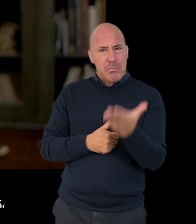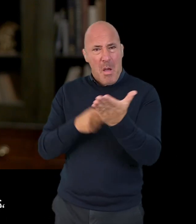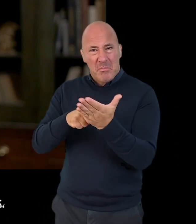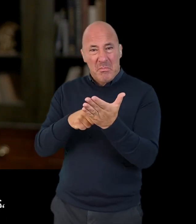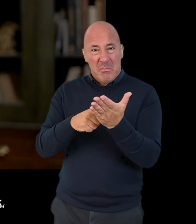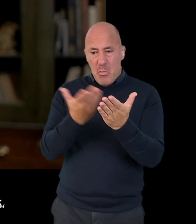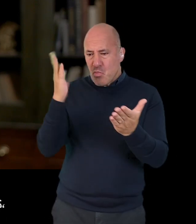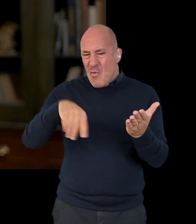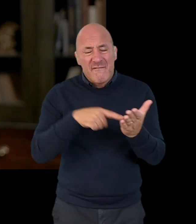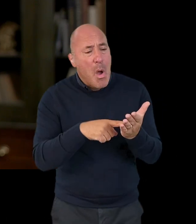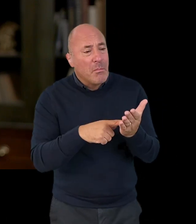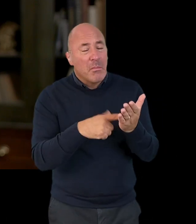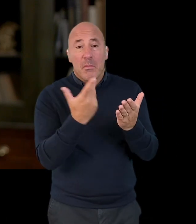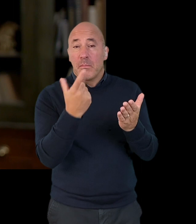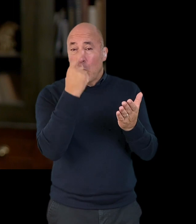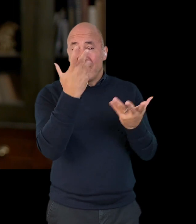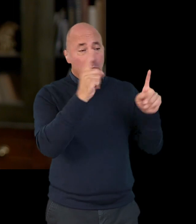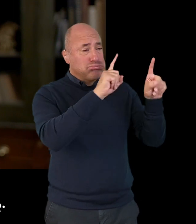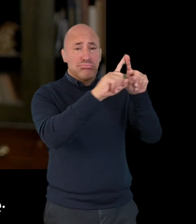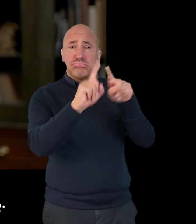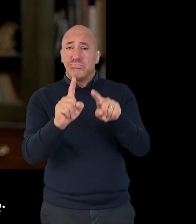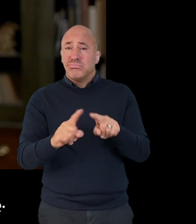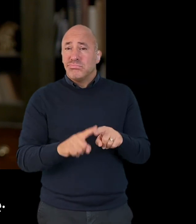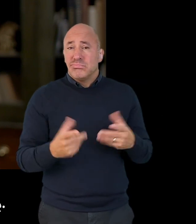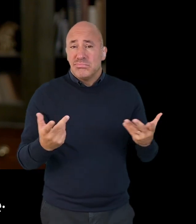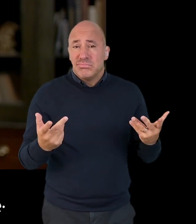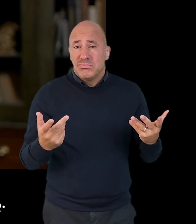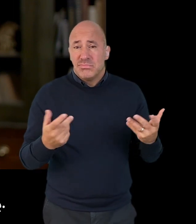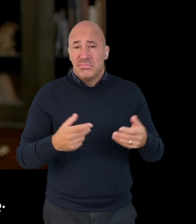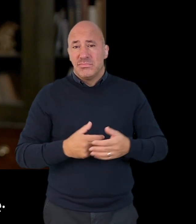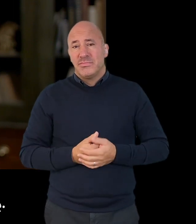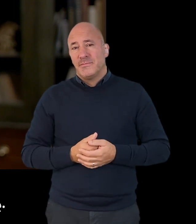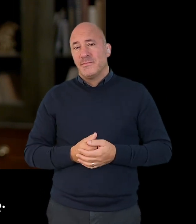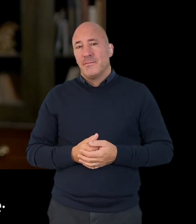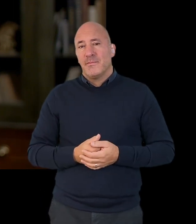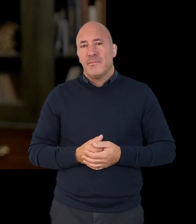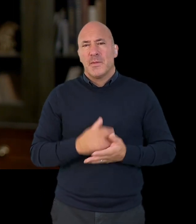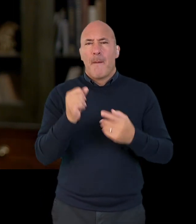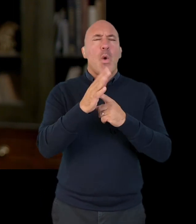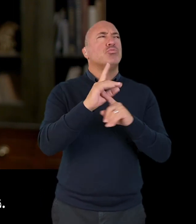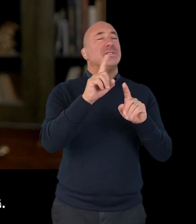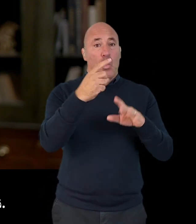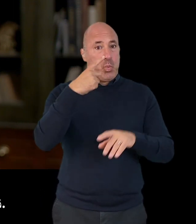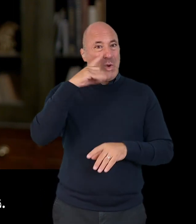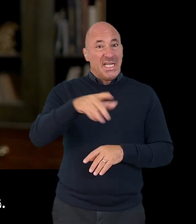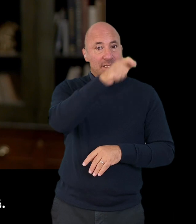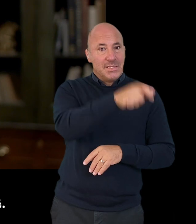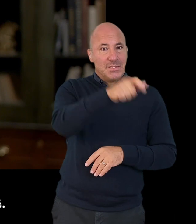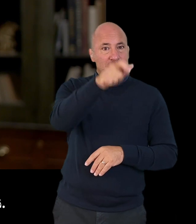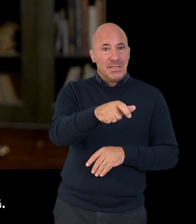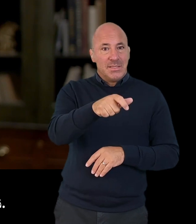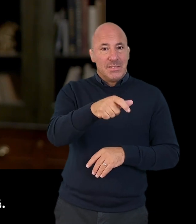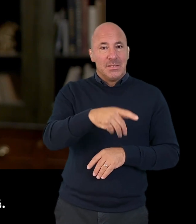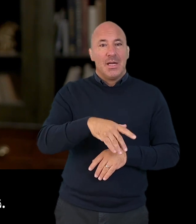back up your case, that can come from a variety of different sources. Witnesses can be